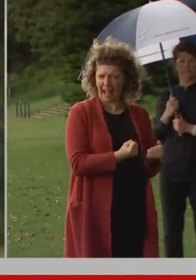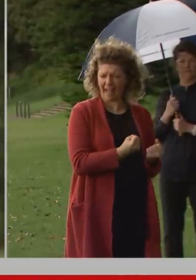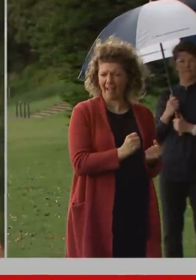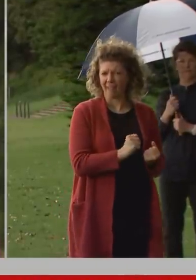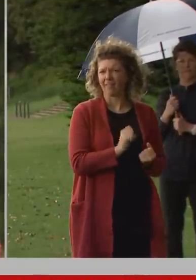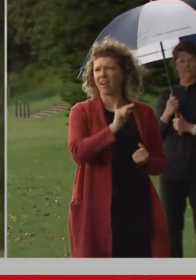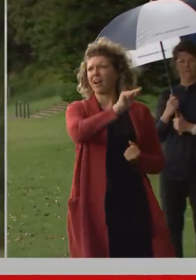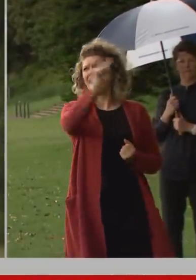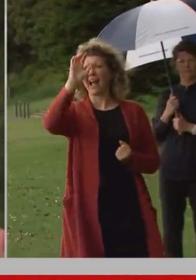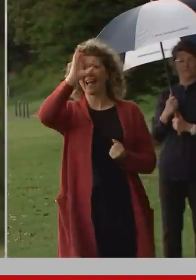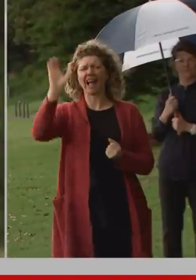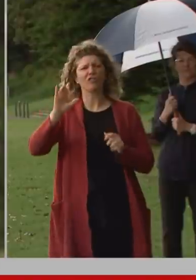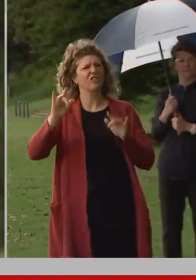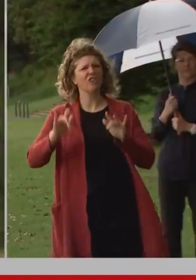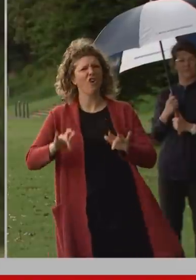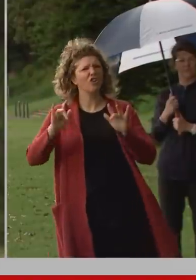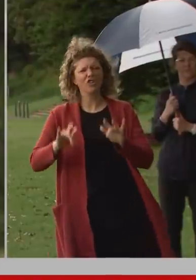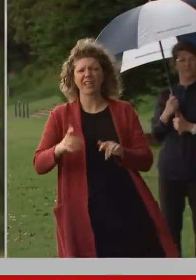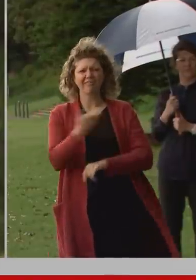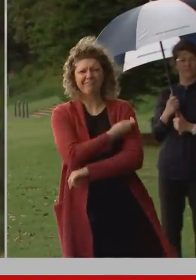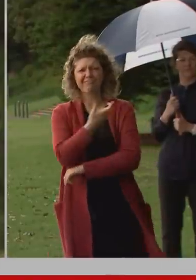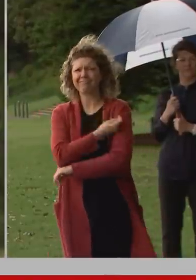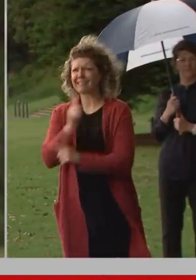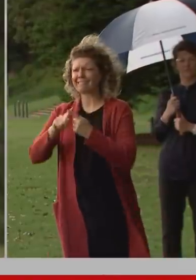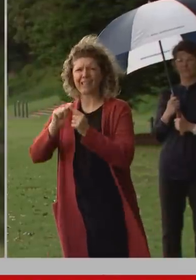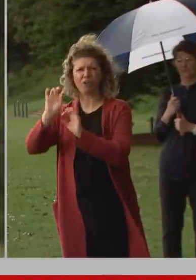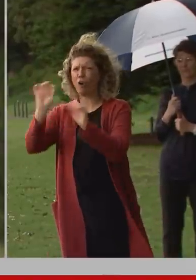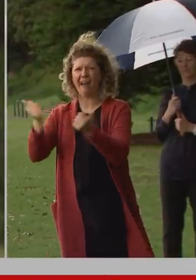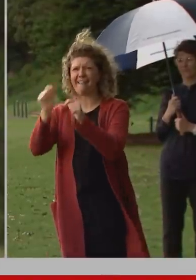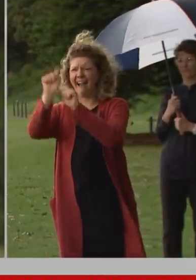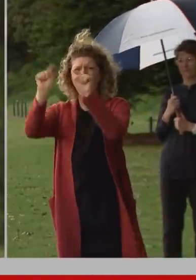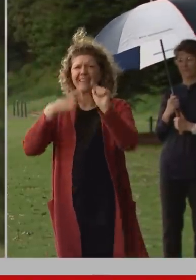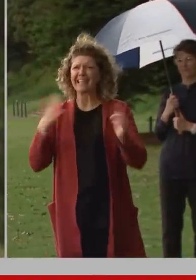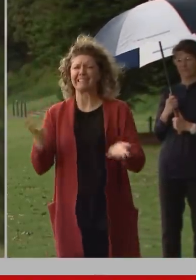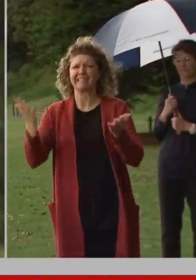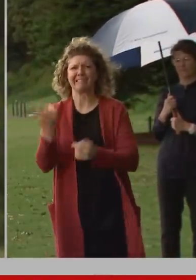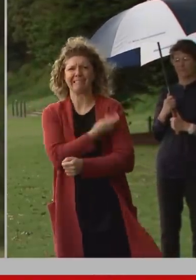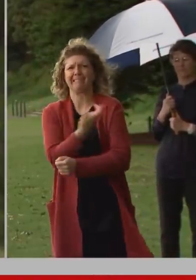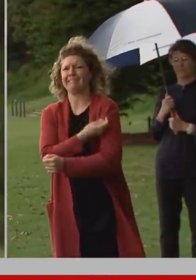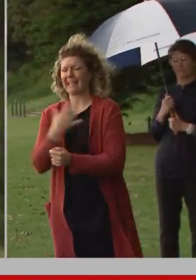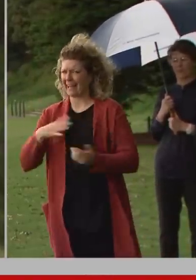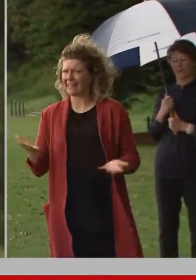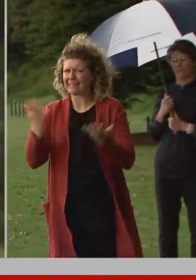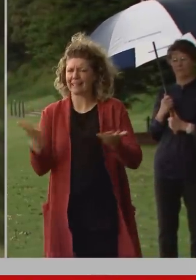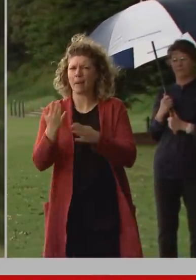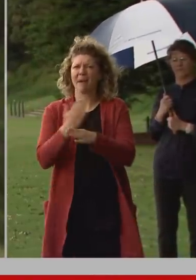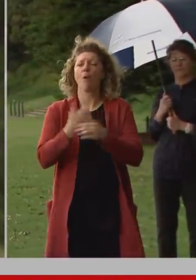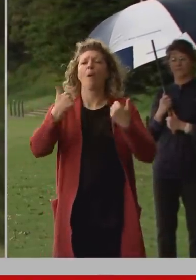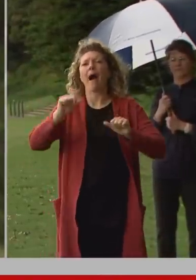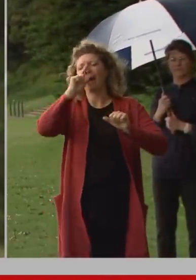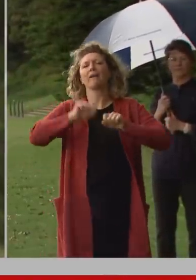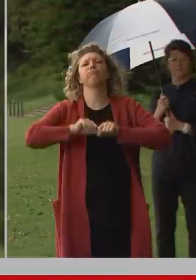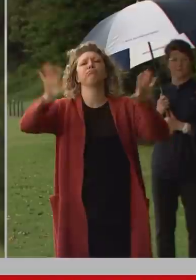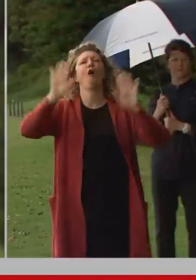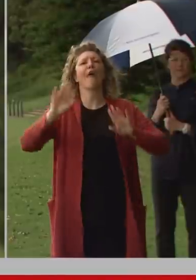weeks it's two weeks I know it's going to create some inconvenience we've provided some additional financial support for those business in regional New South